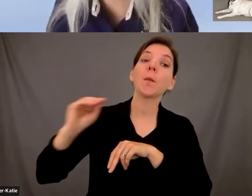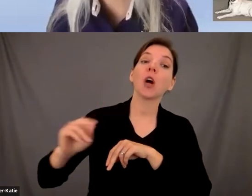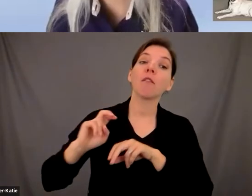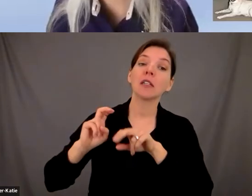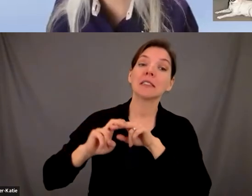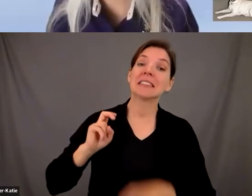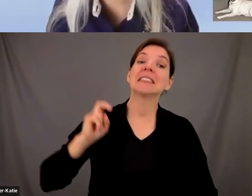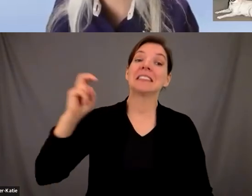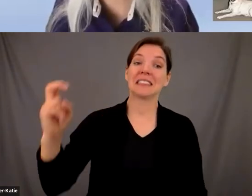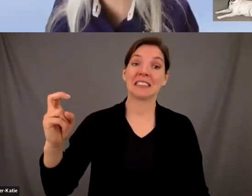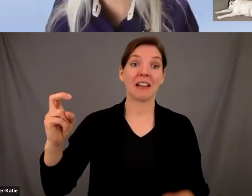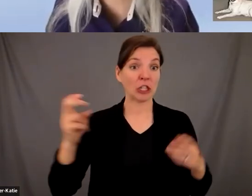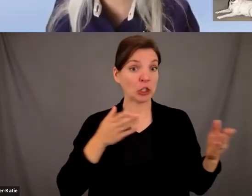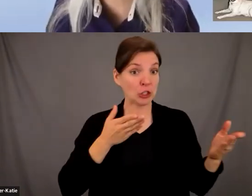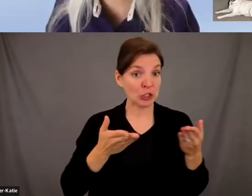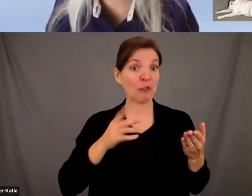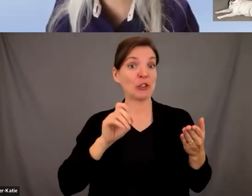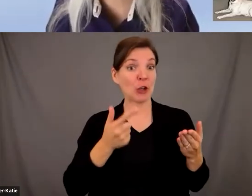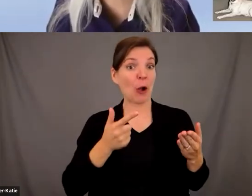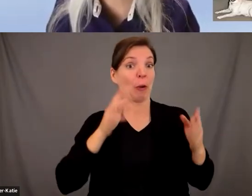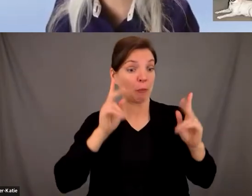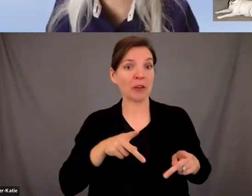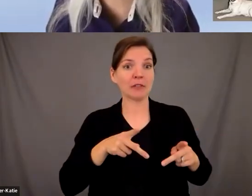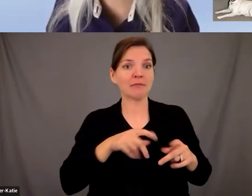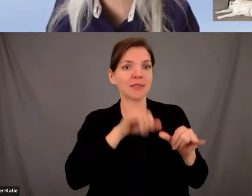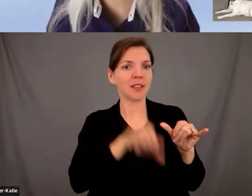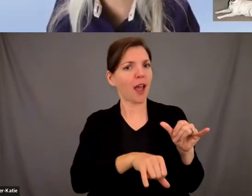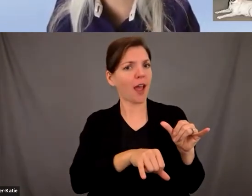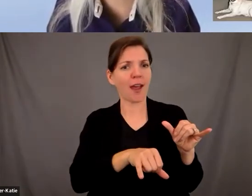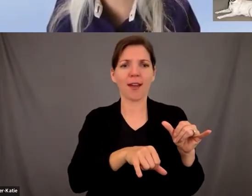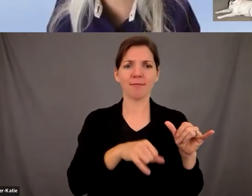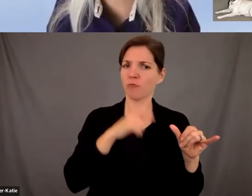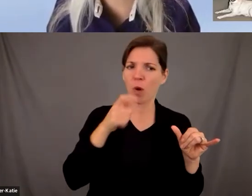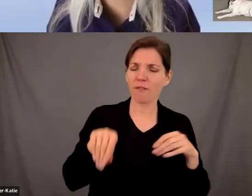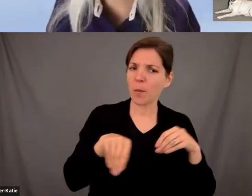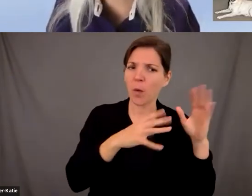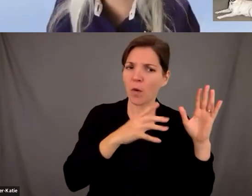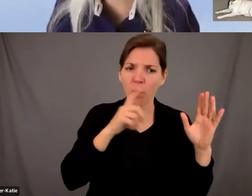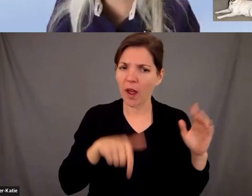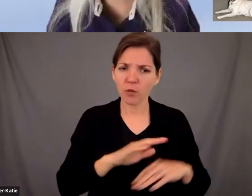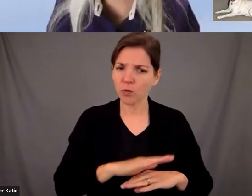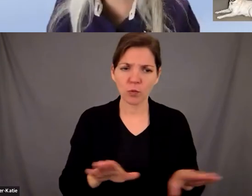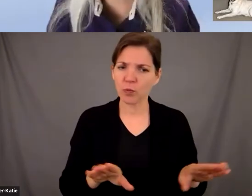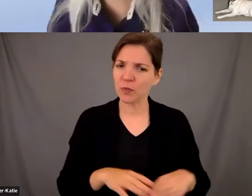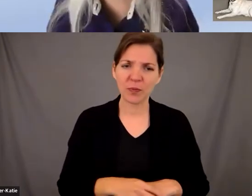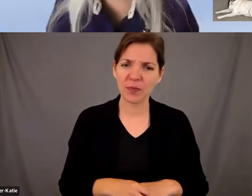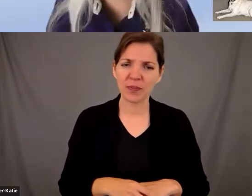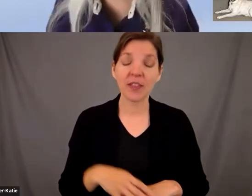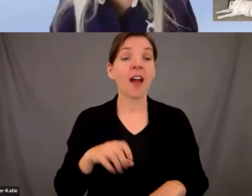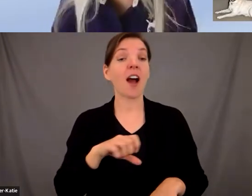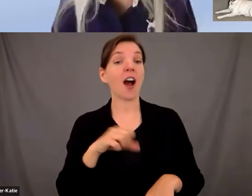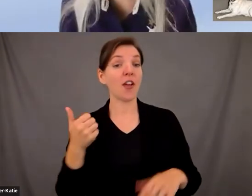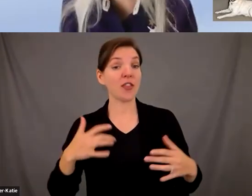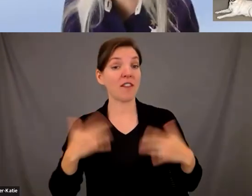how it goes you can't move the person just because they have a service animal we do have a lot of venues that have um much